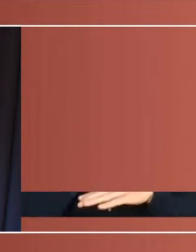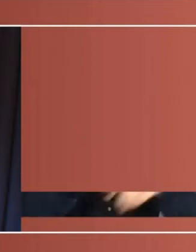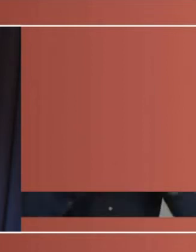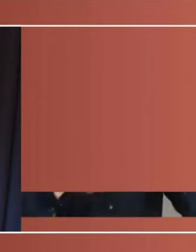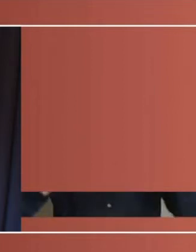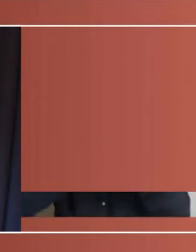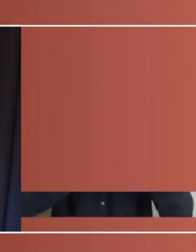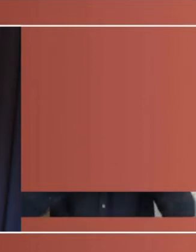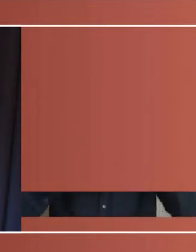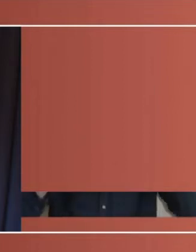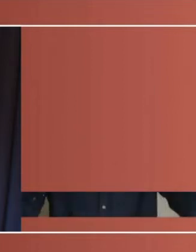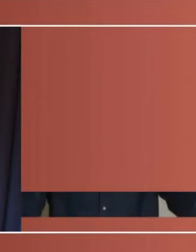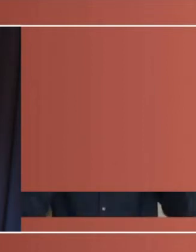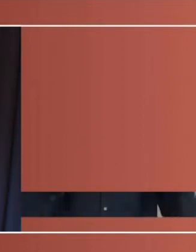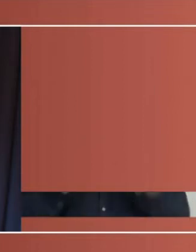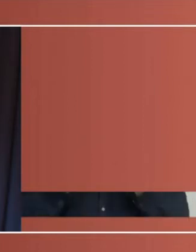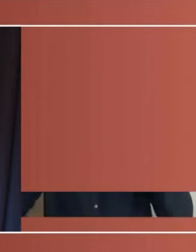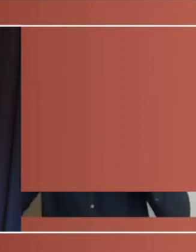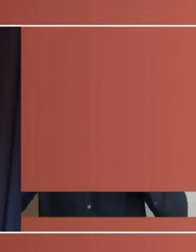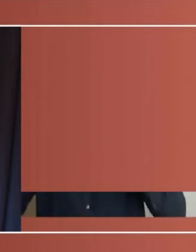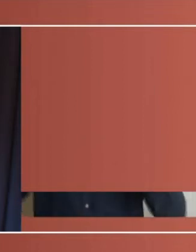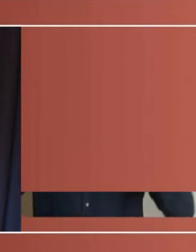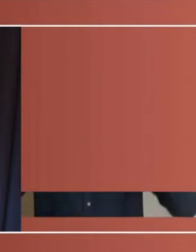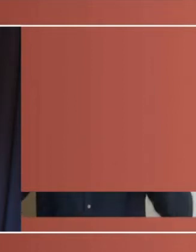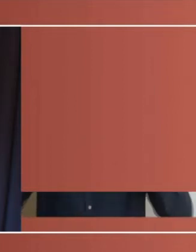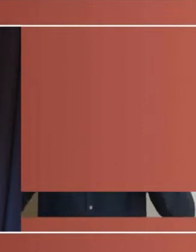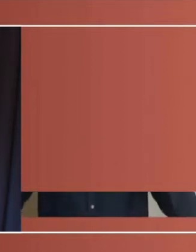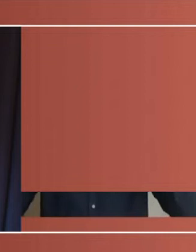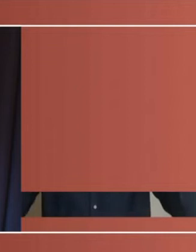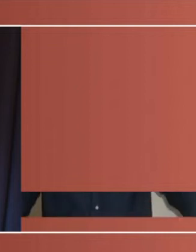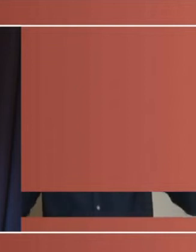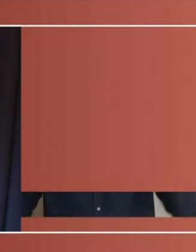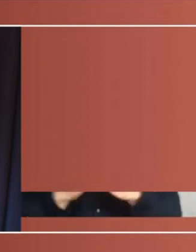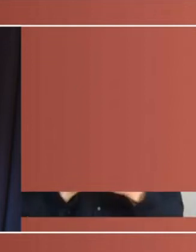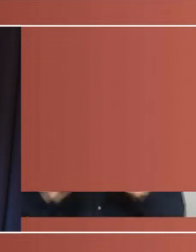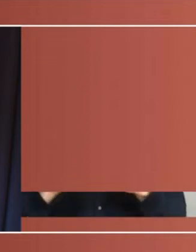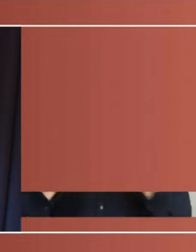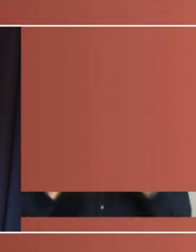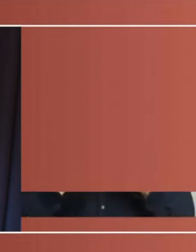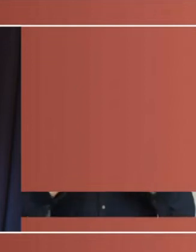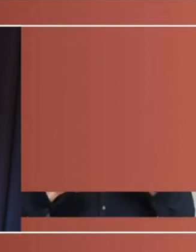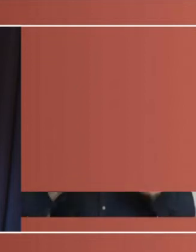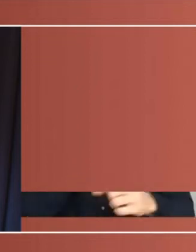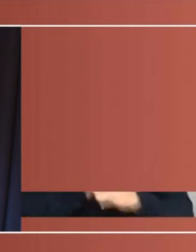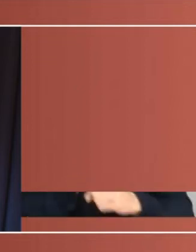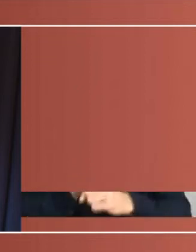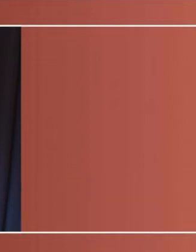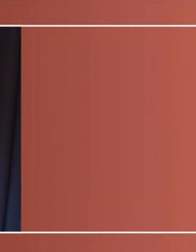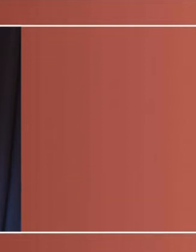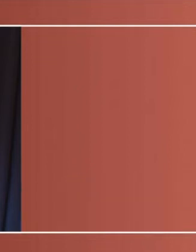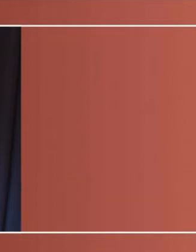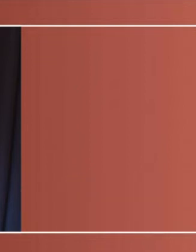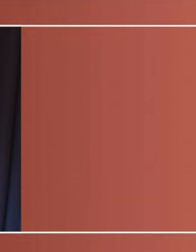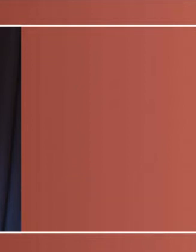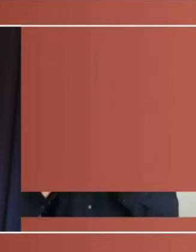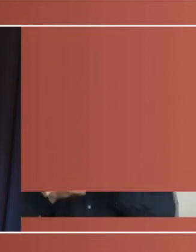climate legislation. The Hawke government saved the Franklin from being damned for sure after a massive protest movement, but